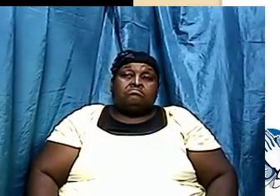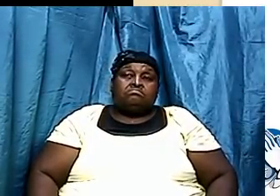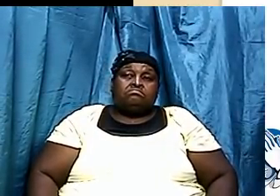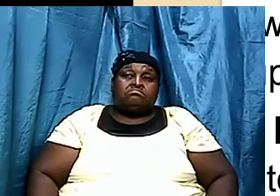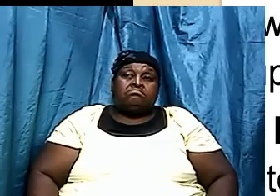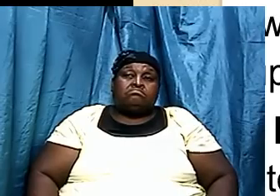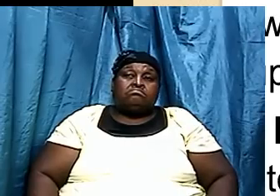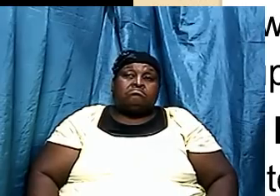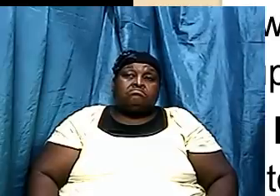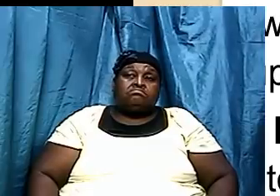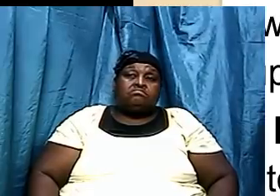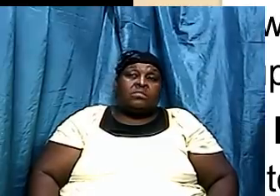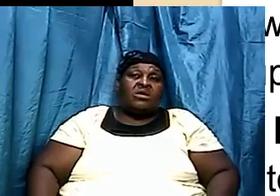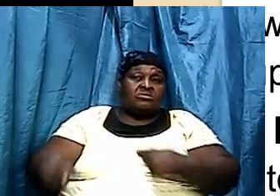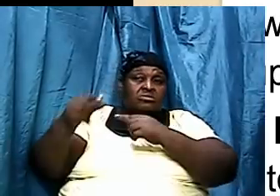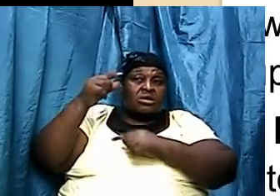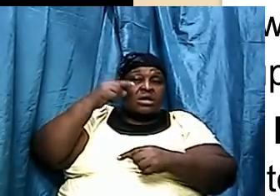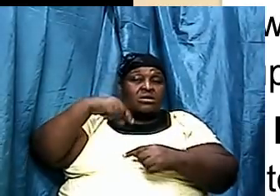to geology